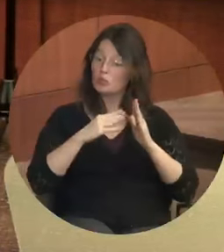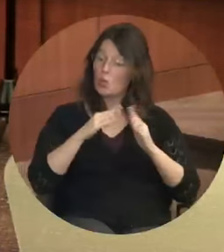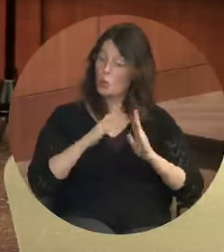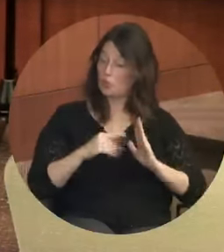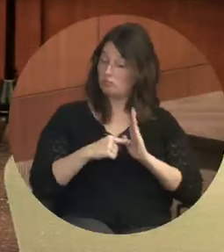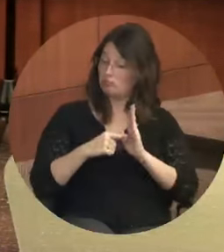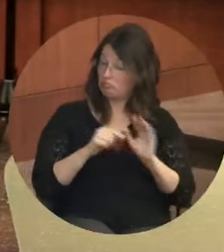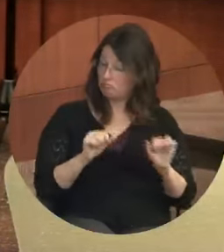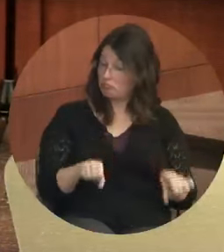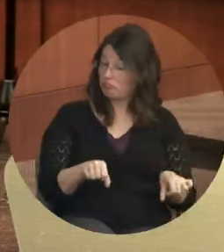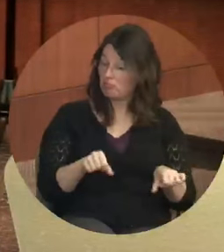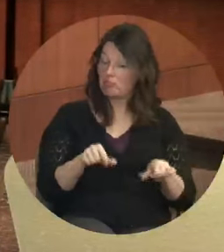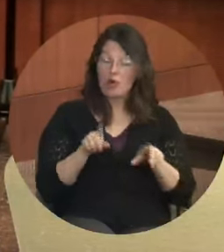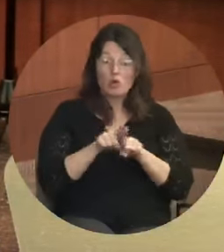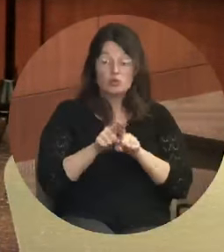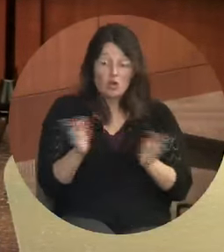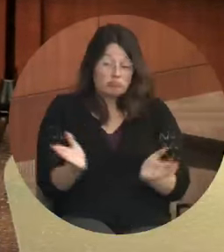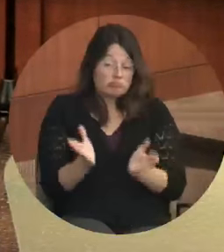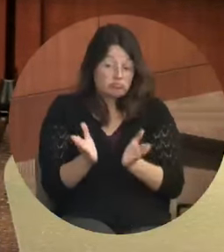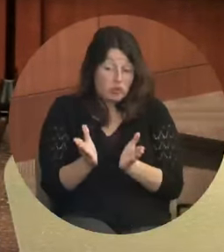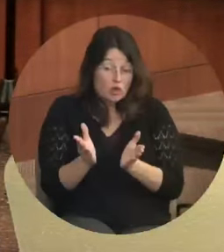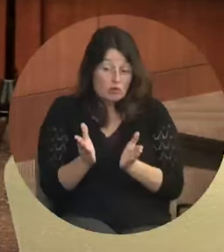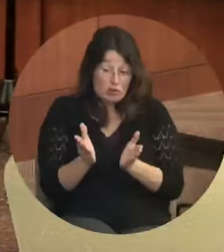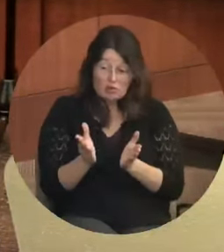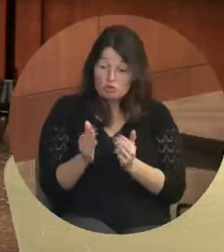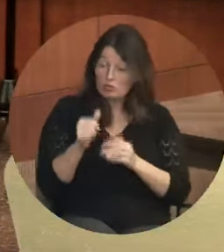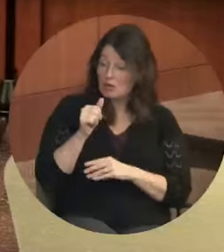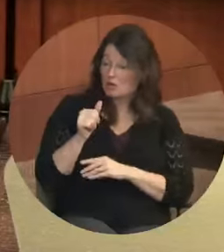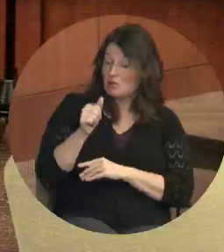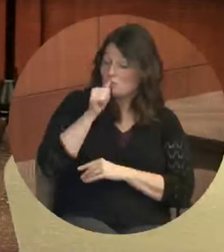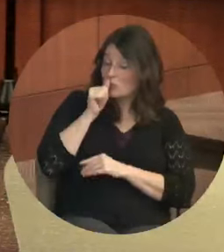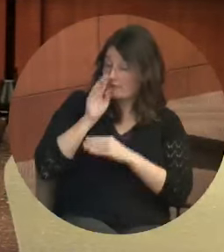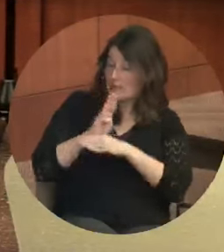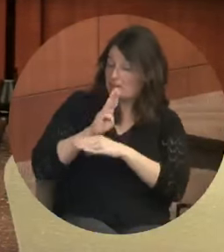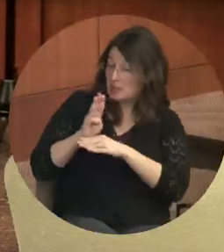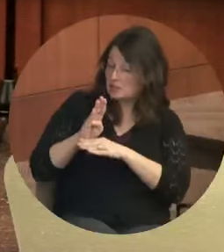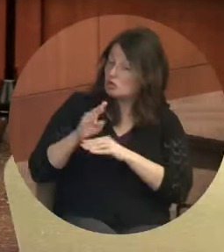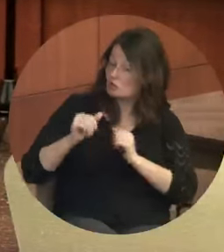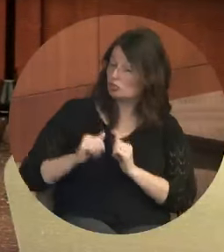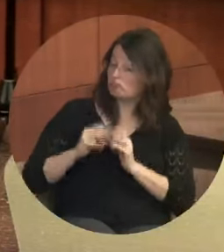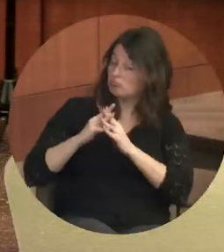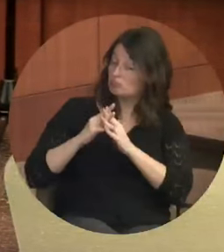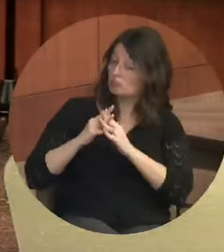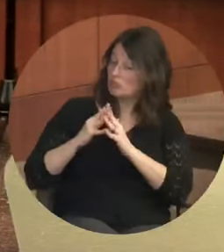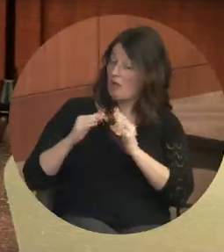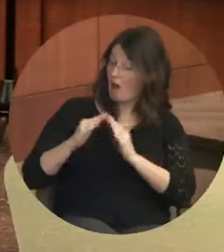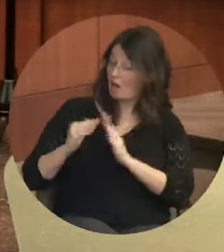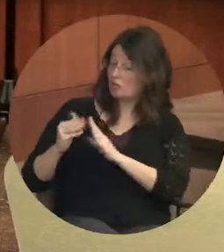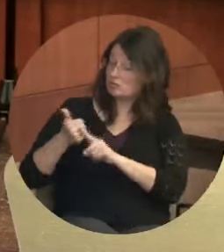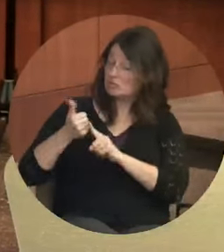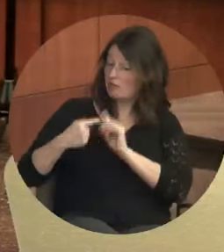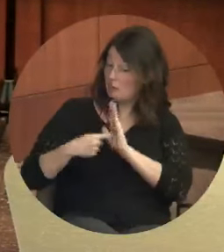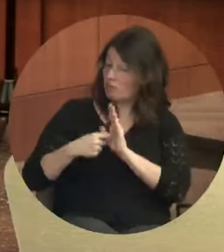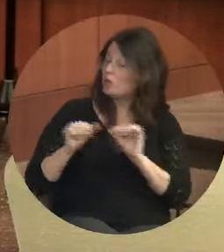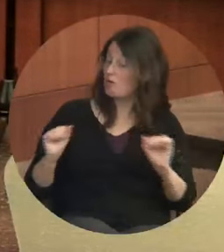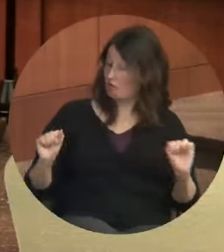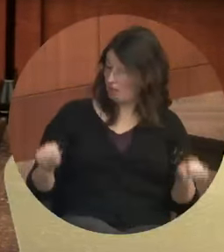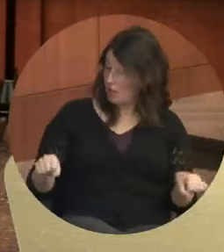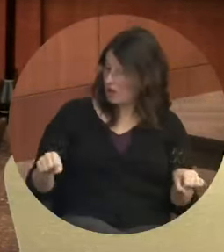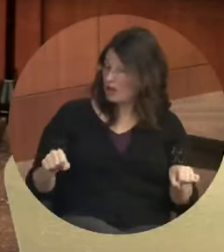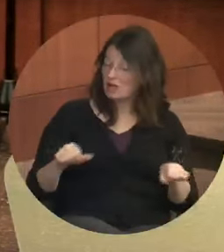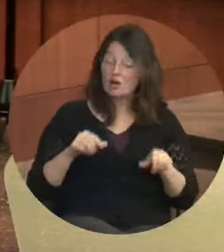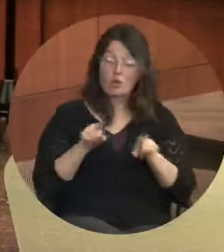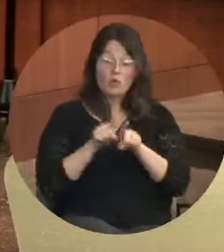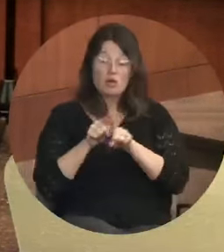the private sector to build affordable apartments. We have CDBG and home programs. We are capable of